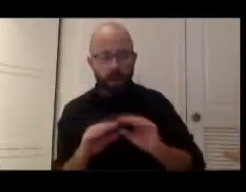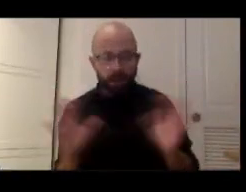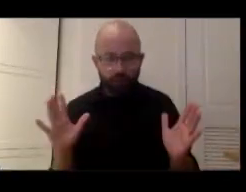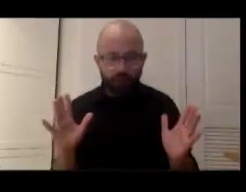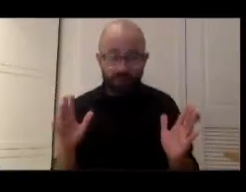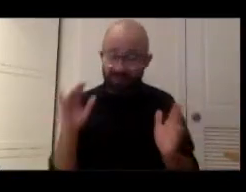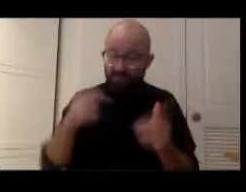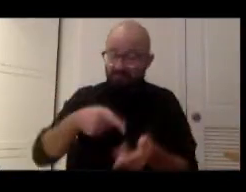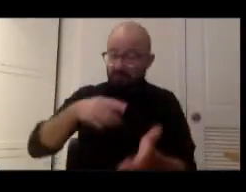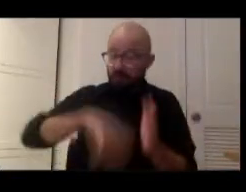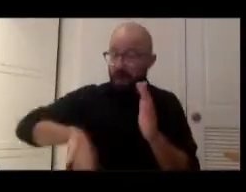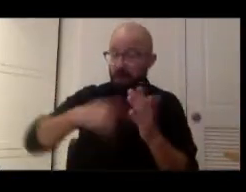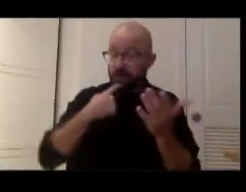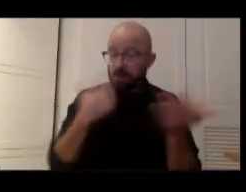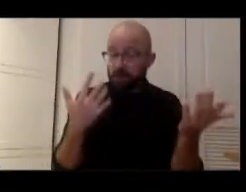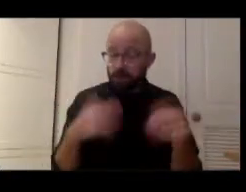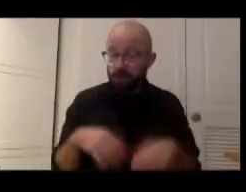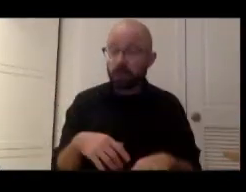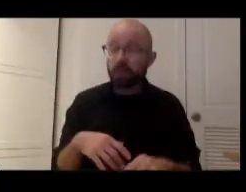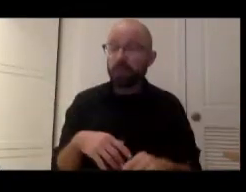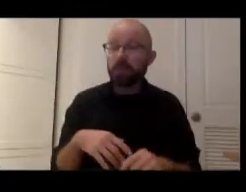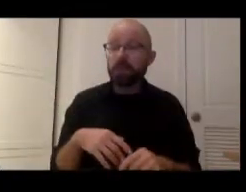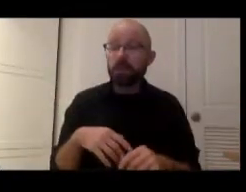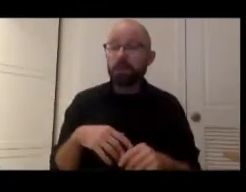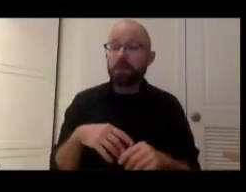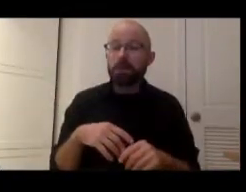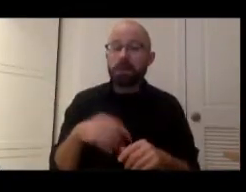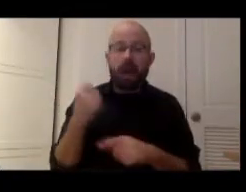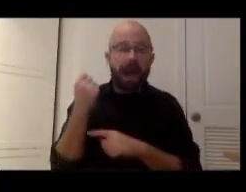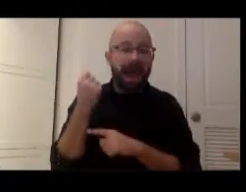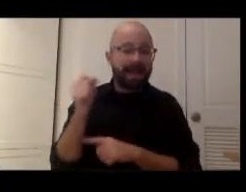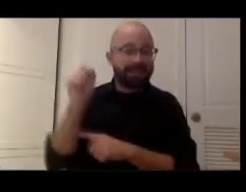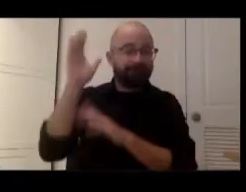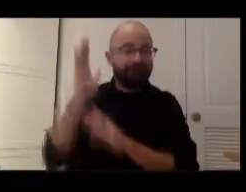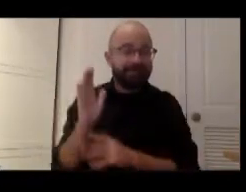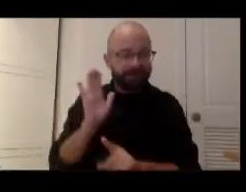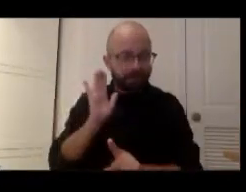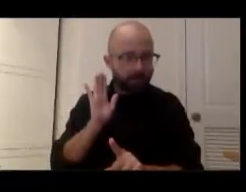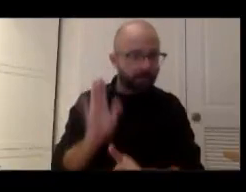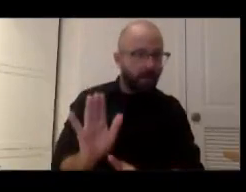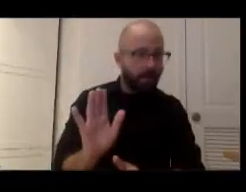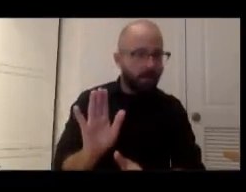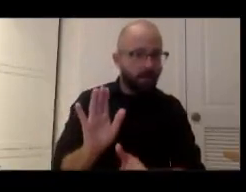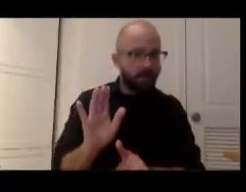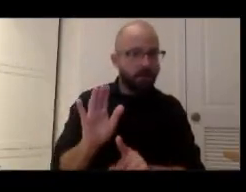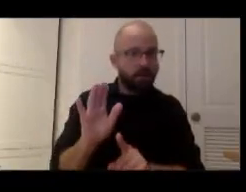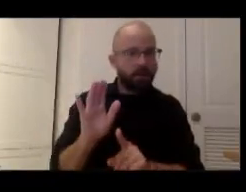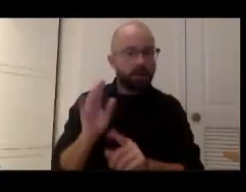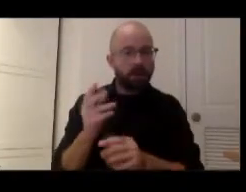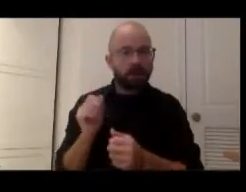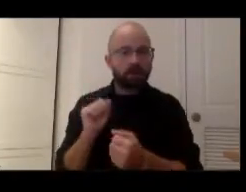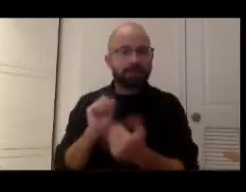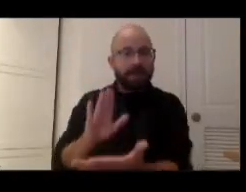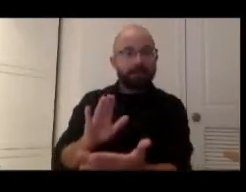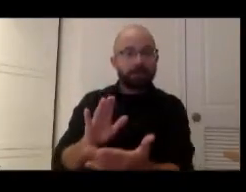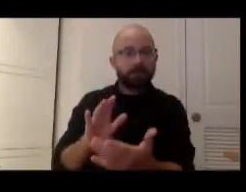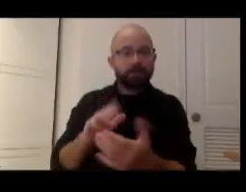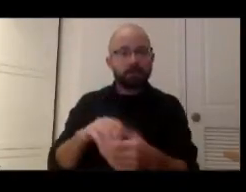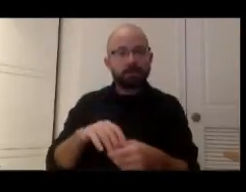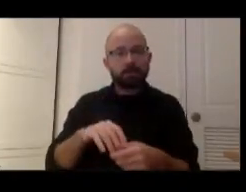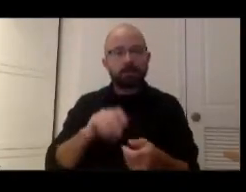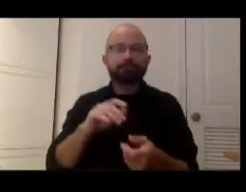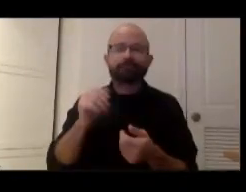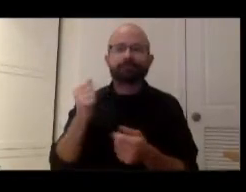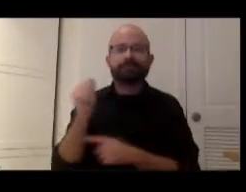said you know that an activist stance and engaged community stance a listening